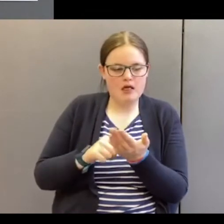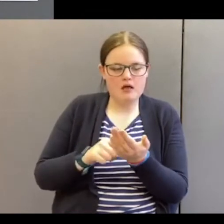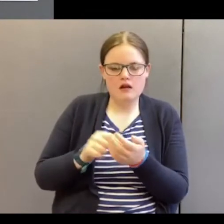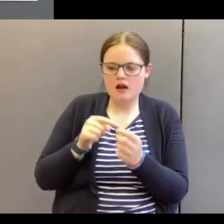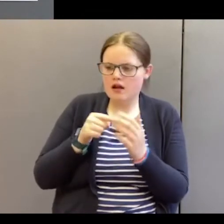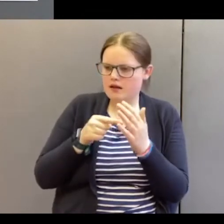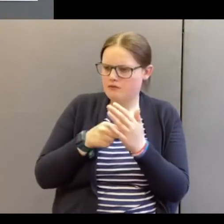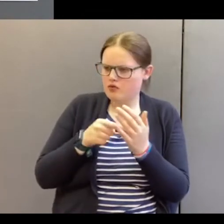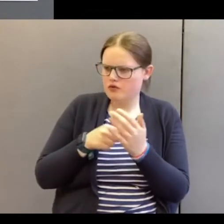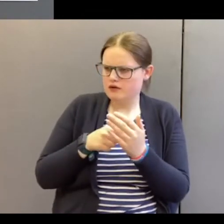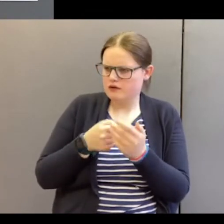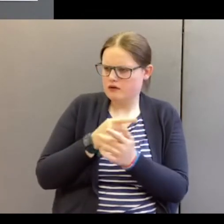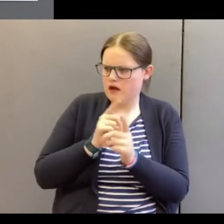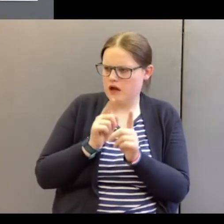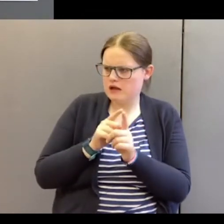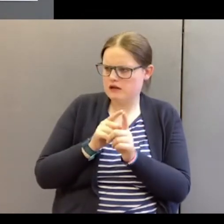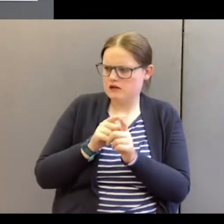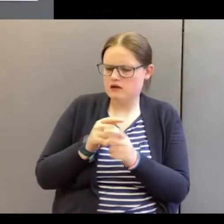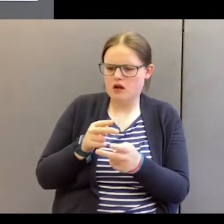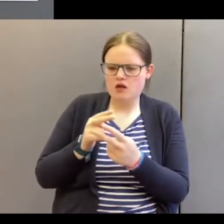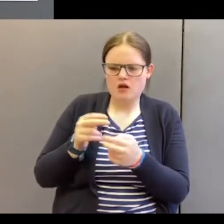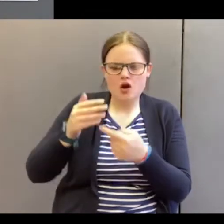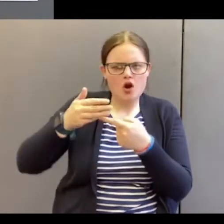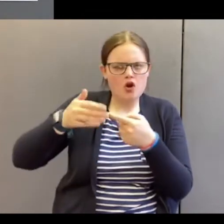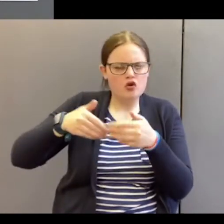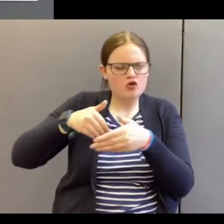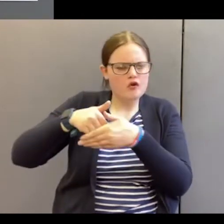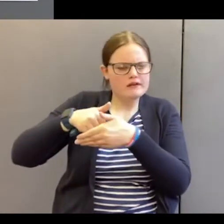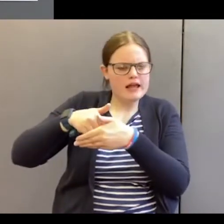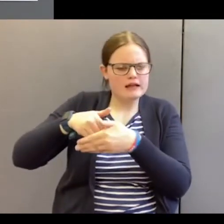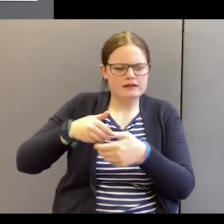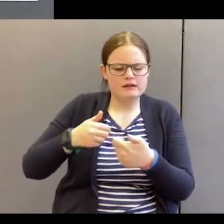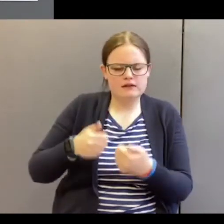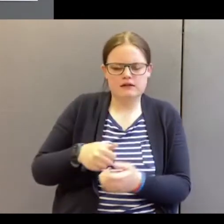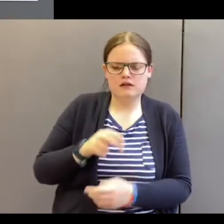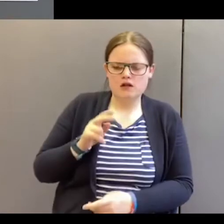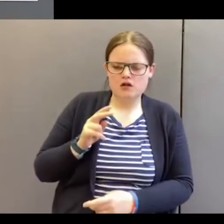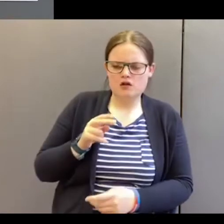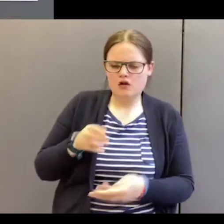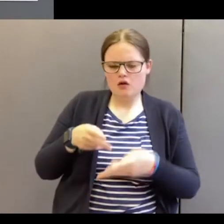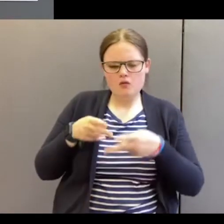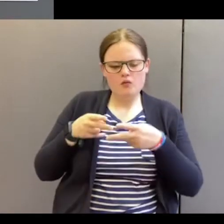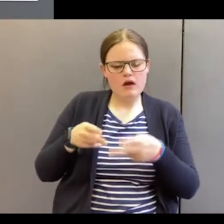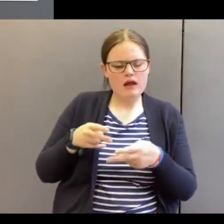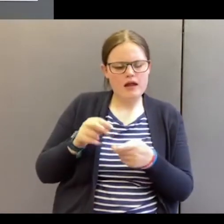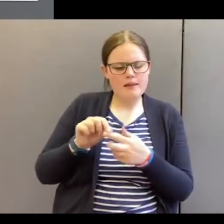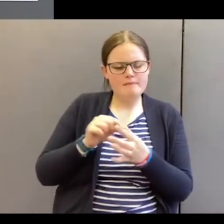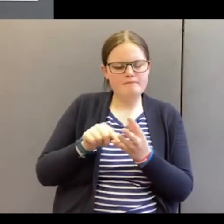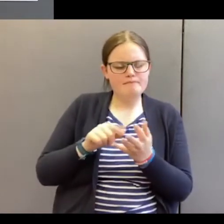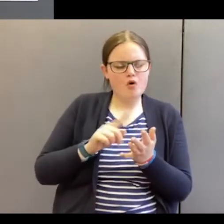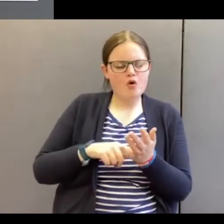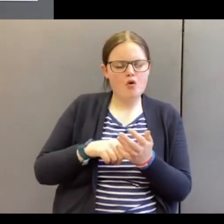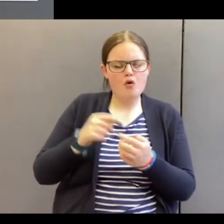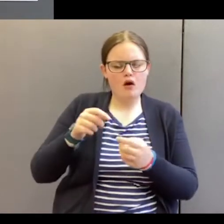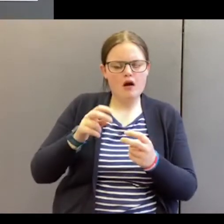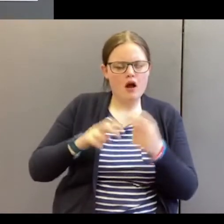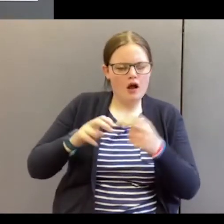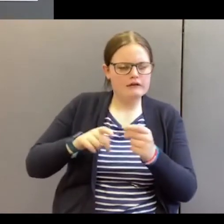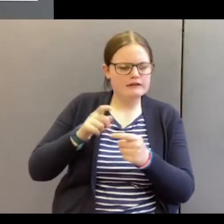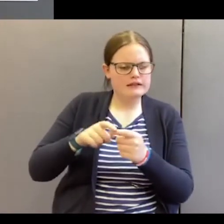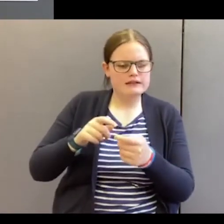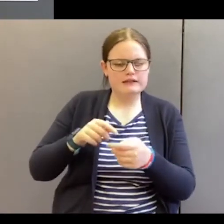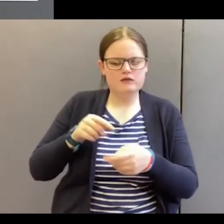important for us to look at the context, to look at the way Paul is arguing, the